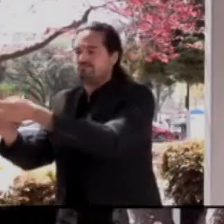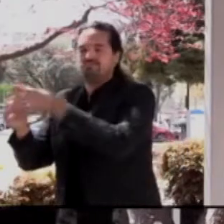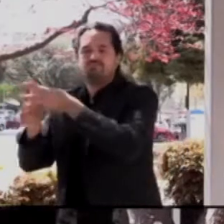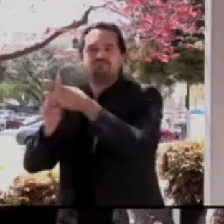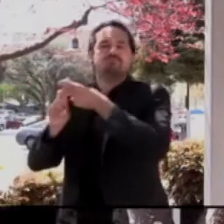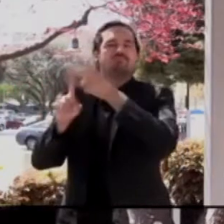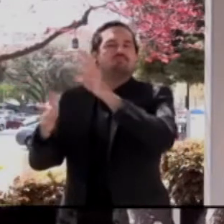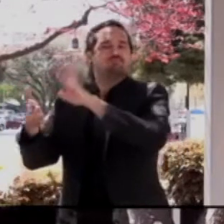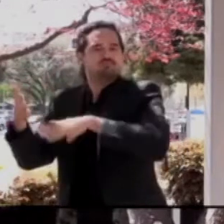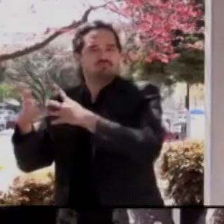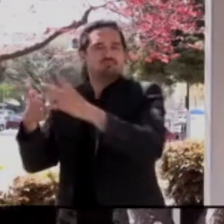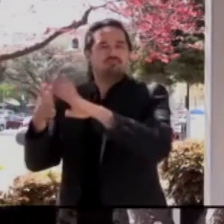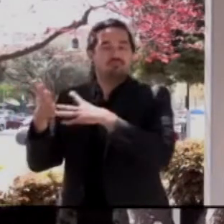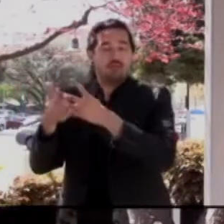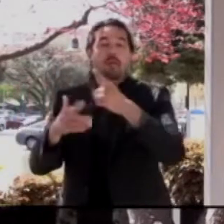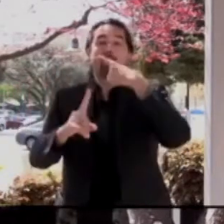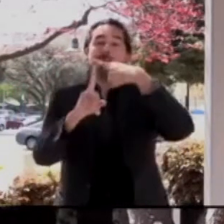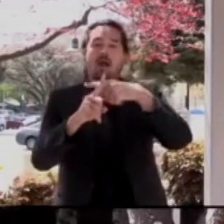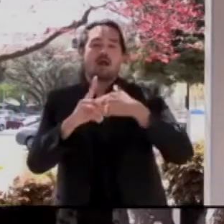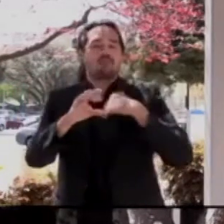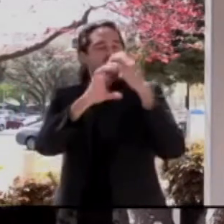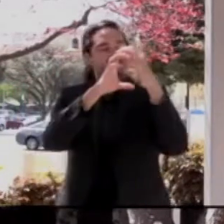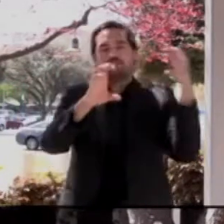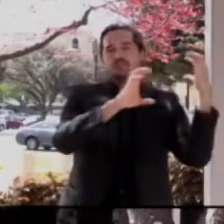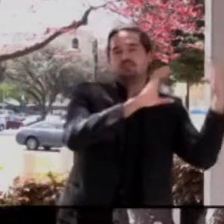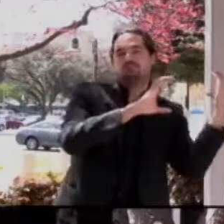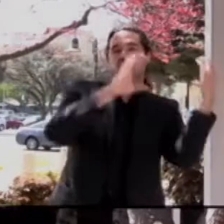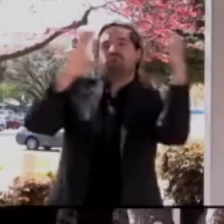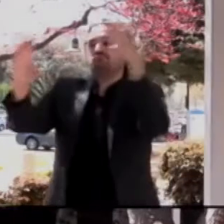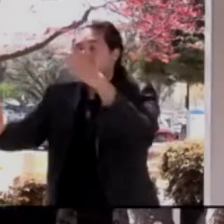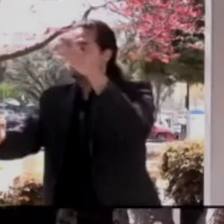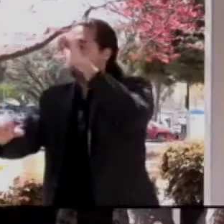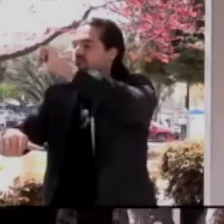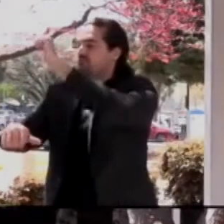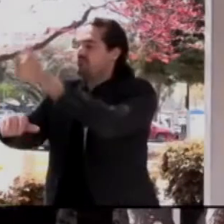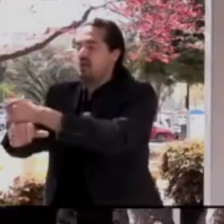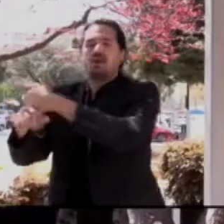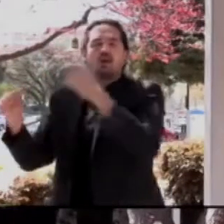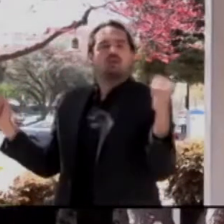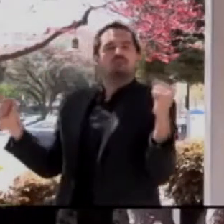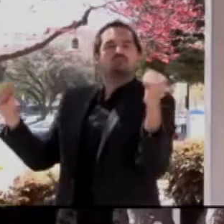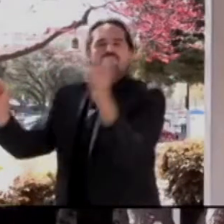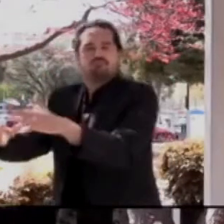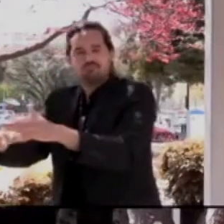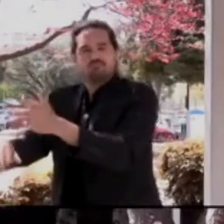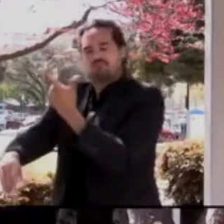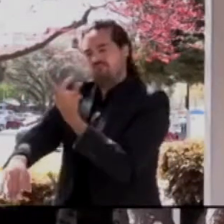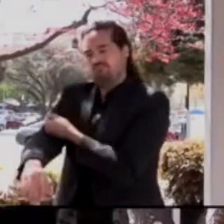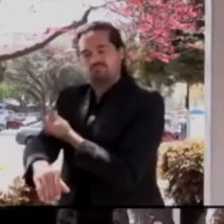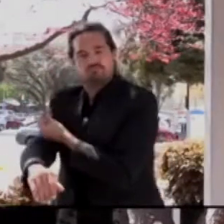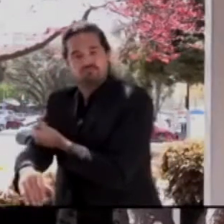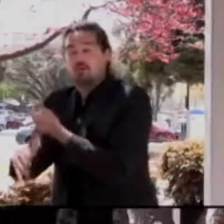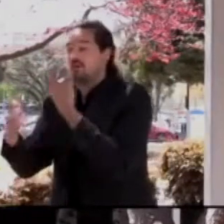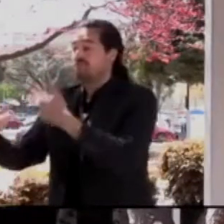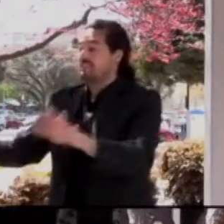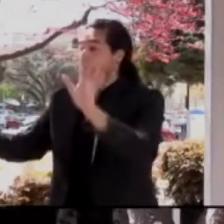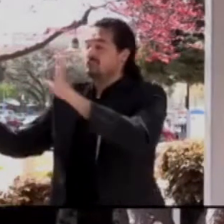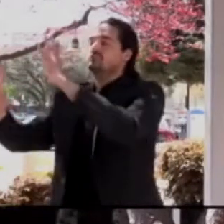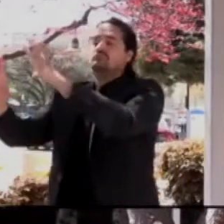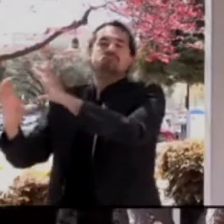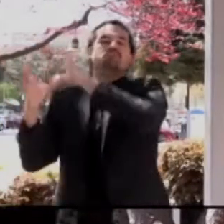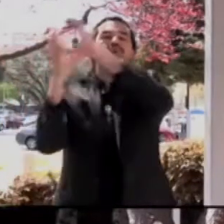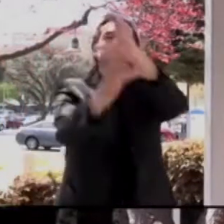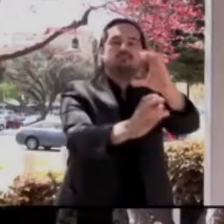most days of the week, offering on-site vaccine access to impact in neighborhoods and workers and medically vulnerable residents. Through this strategy,